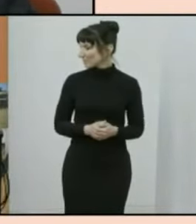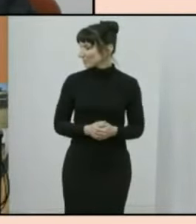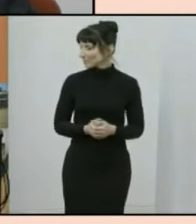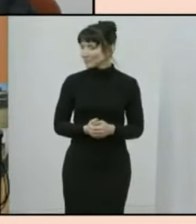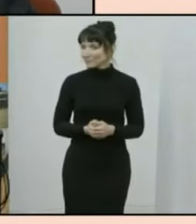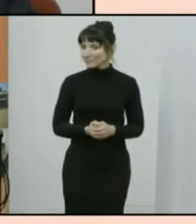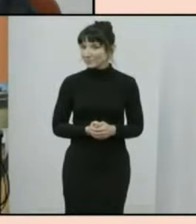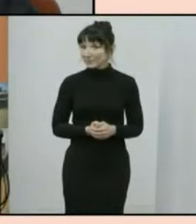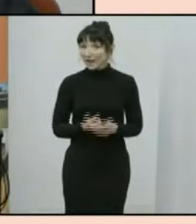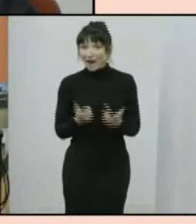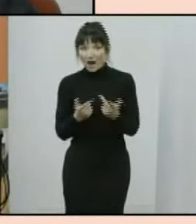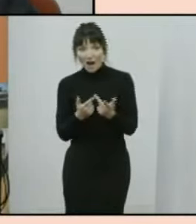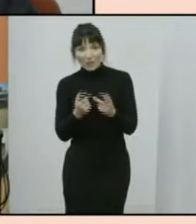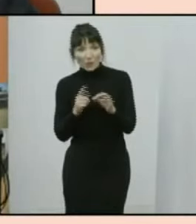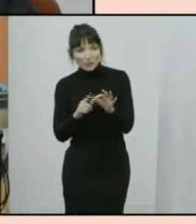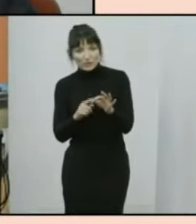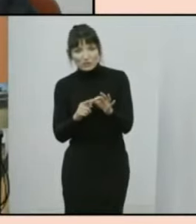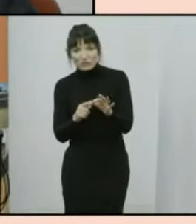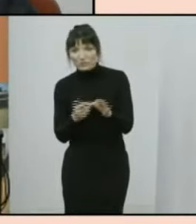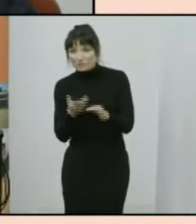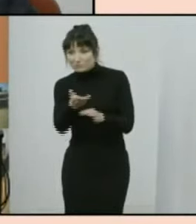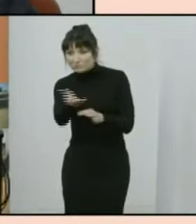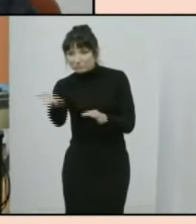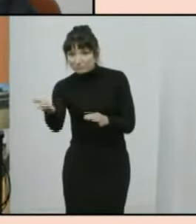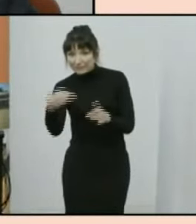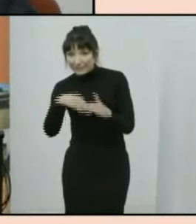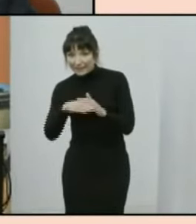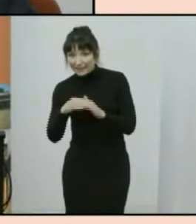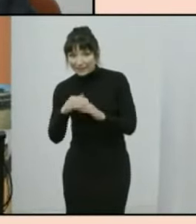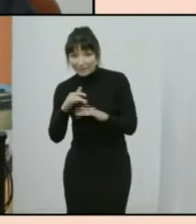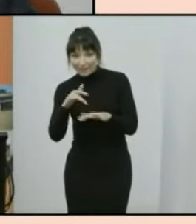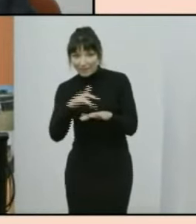are there any other questions back in the theater